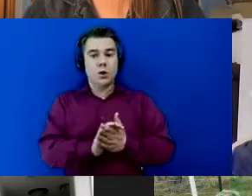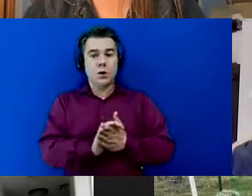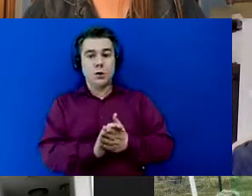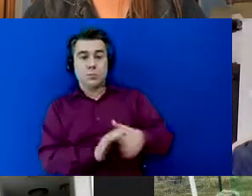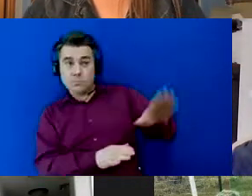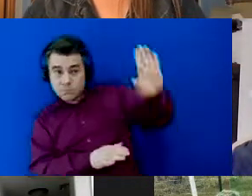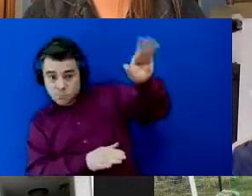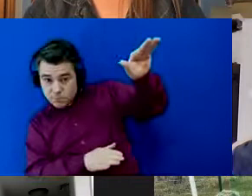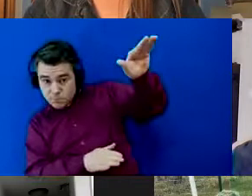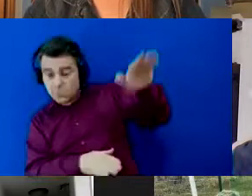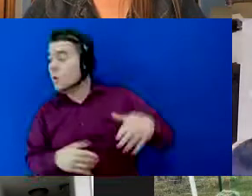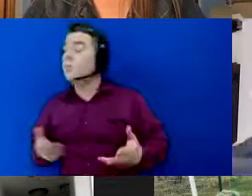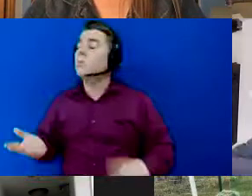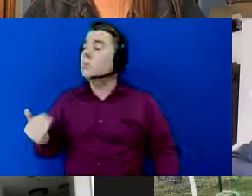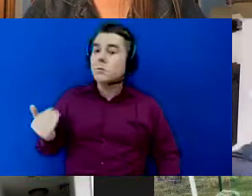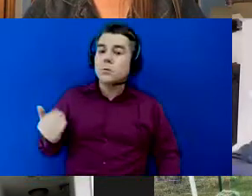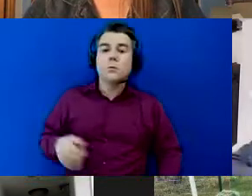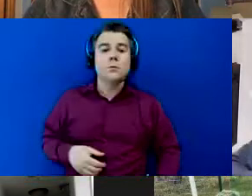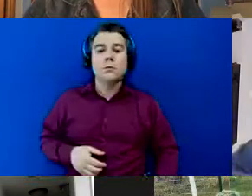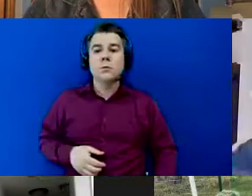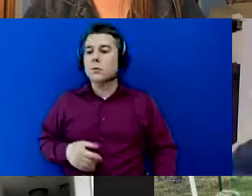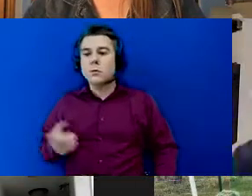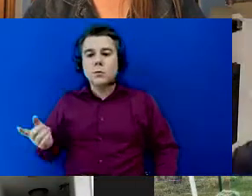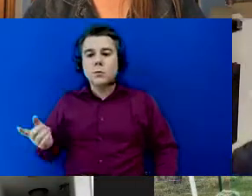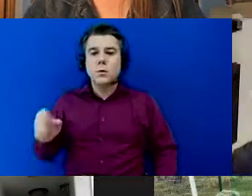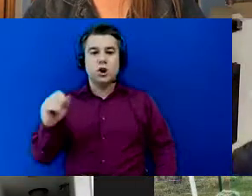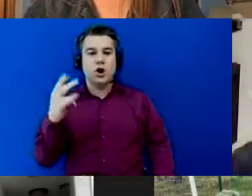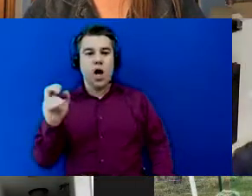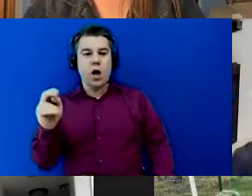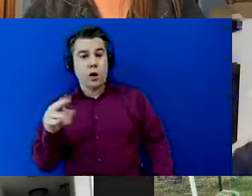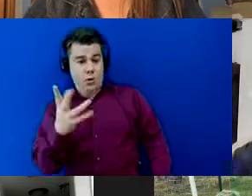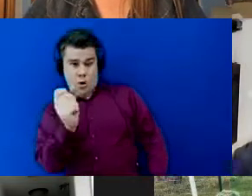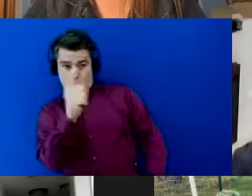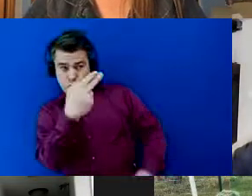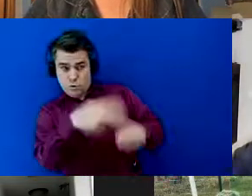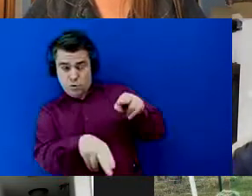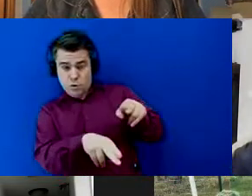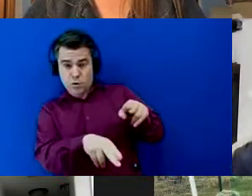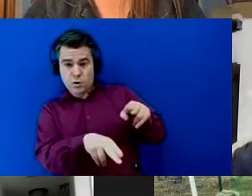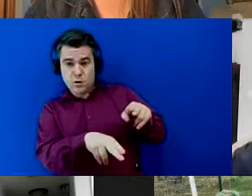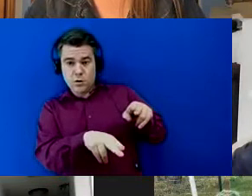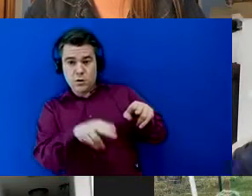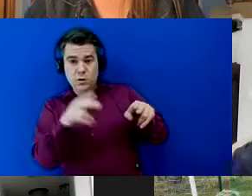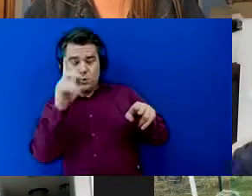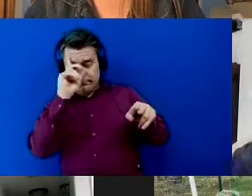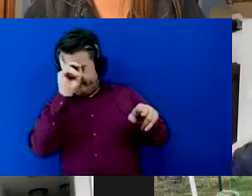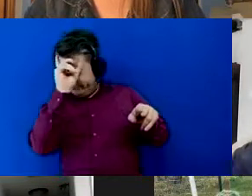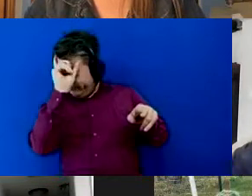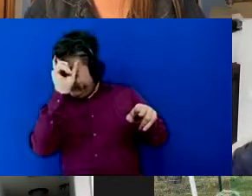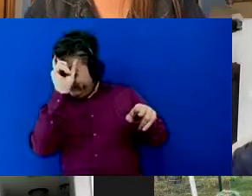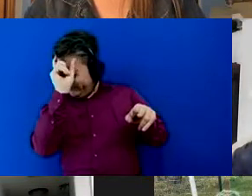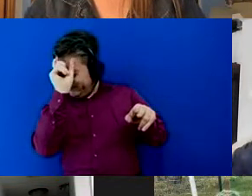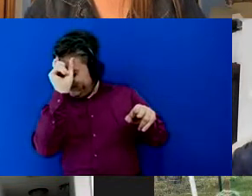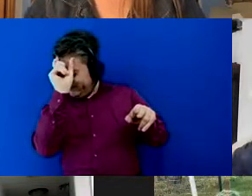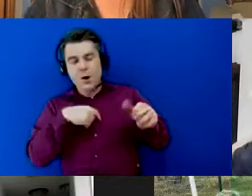yes go ahead i'm sorry i just wanted to ask real quick on i'm sorry that i've been with the company